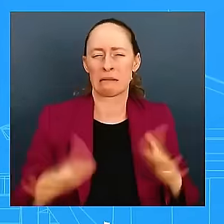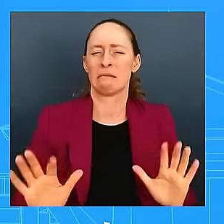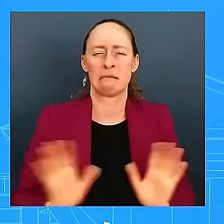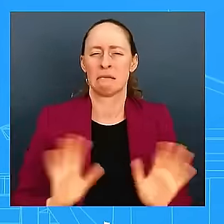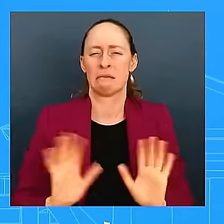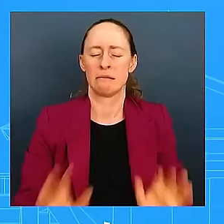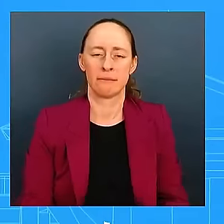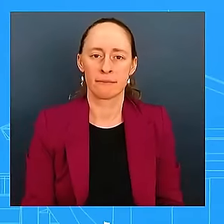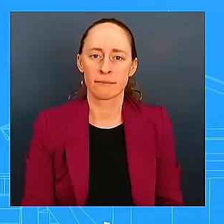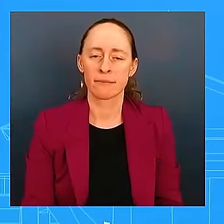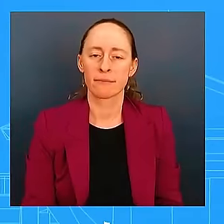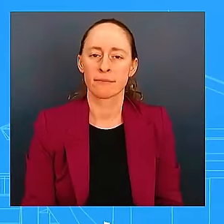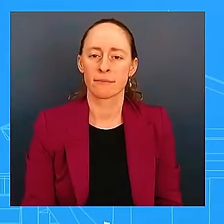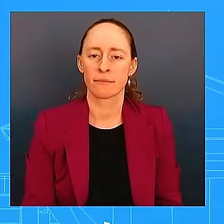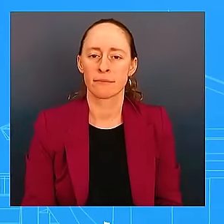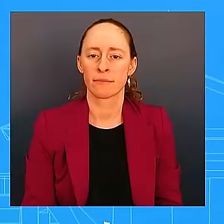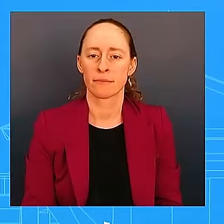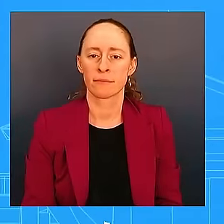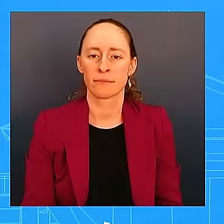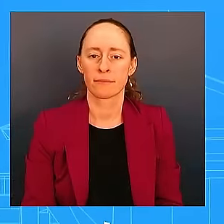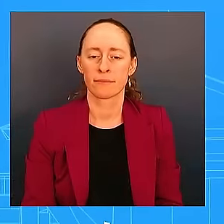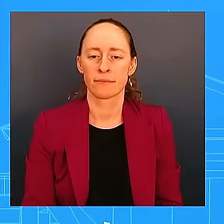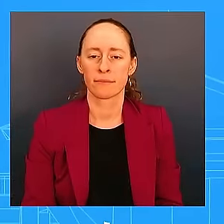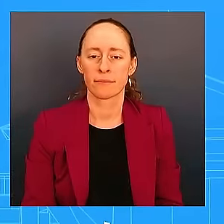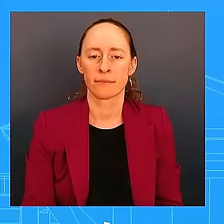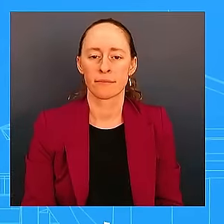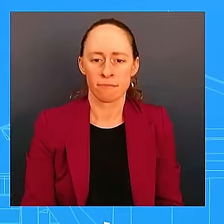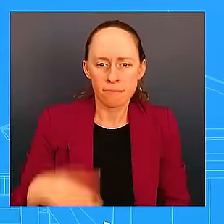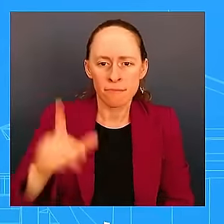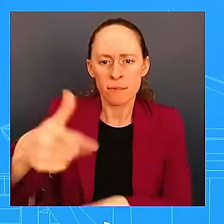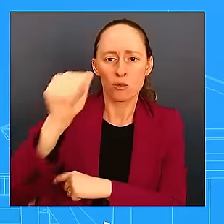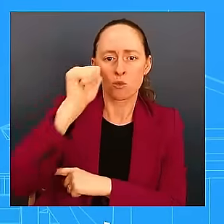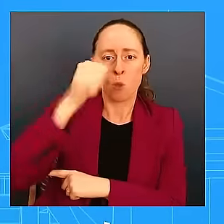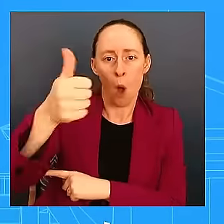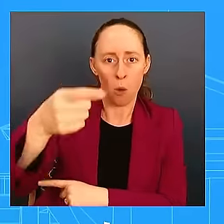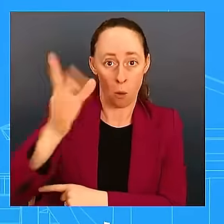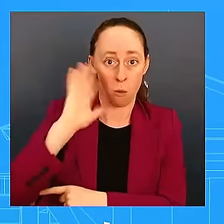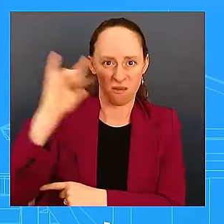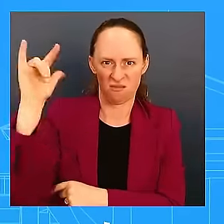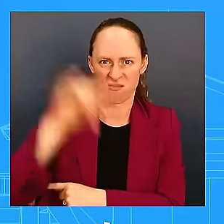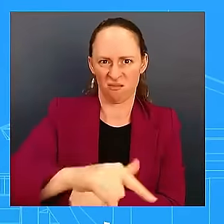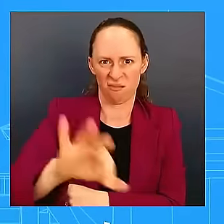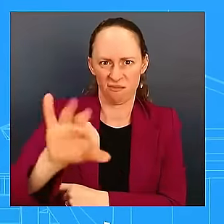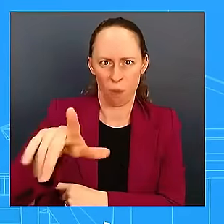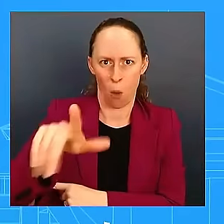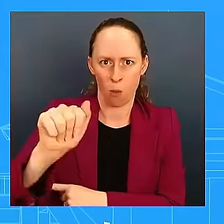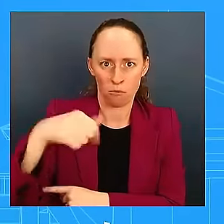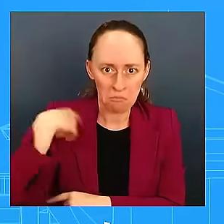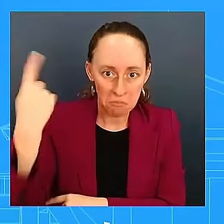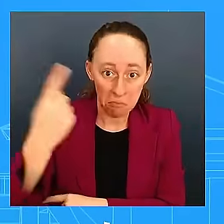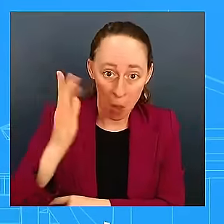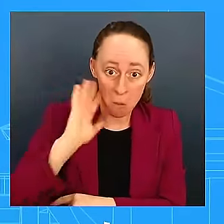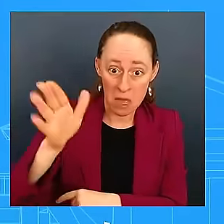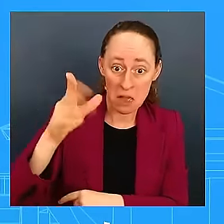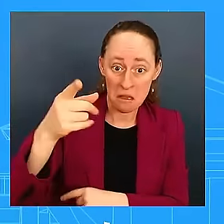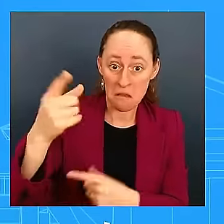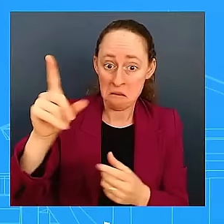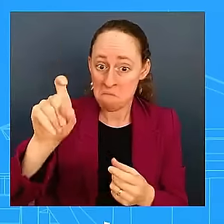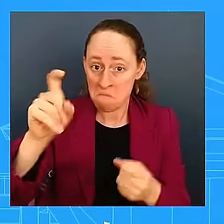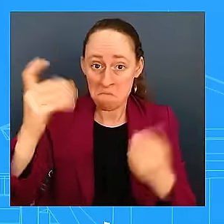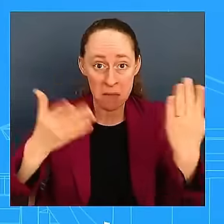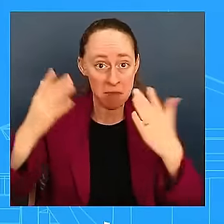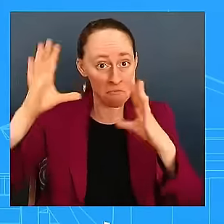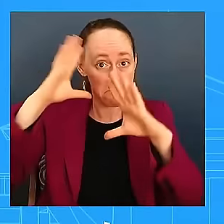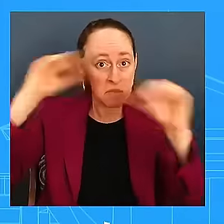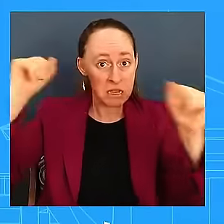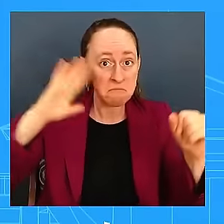Did you discuss with the President whether it might be possible for him to make the trip down in the coming days? And secondly, is there a